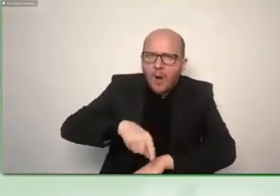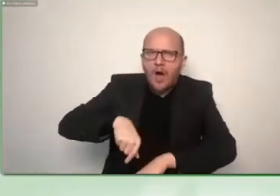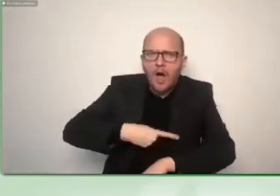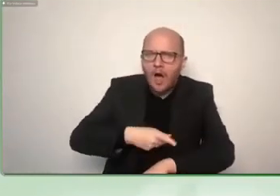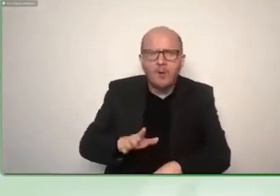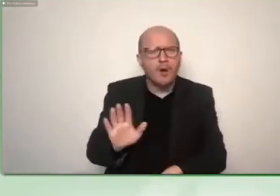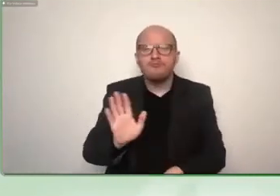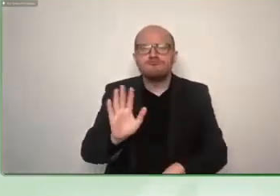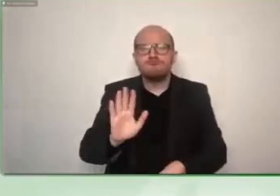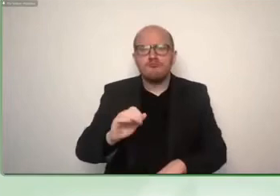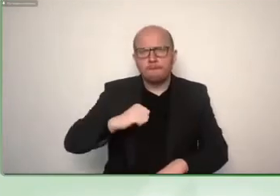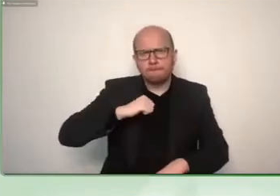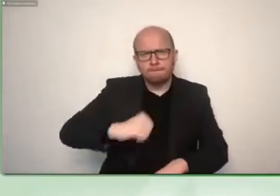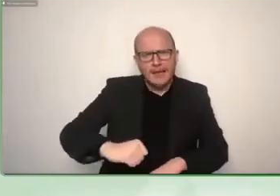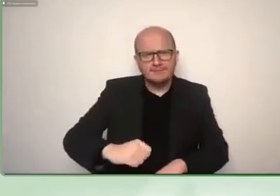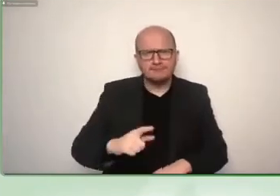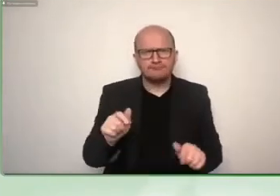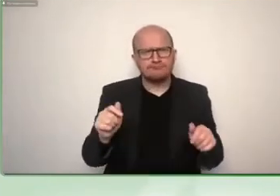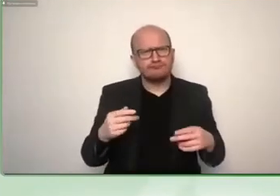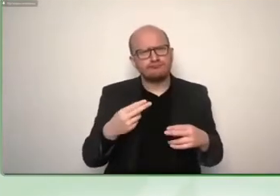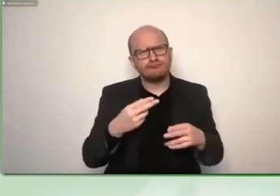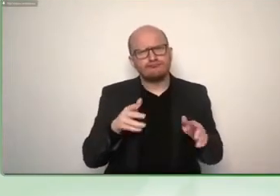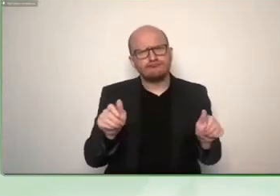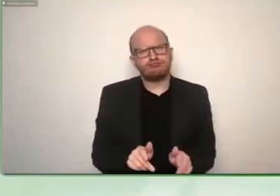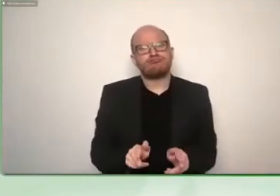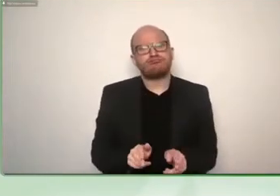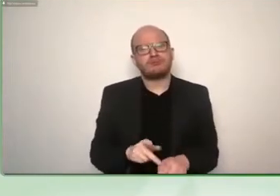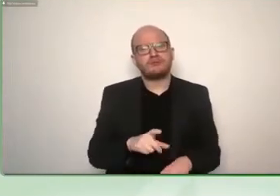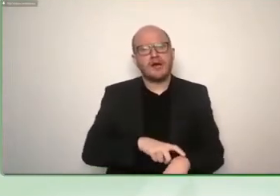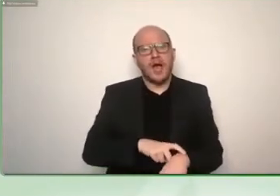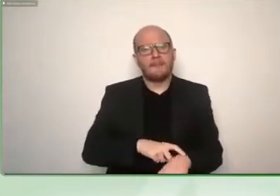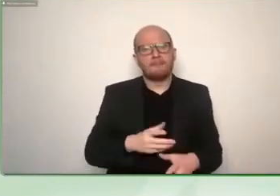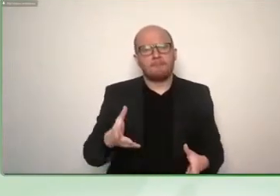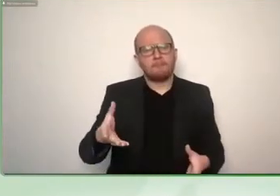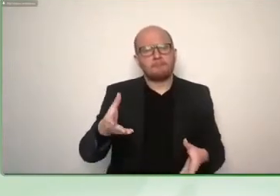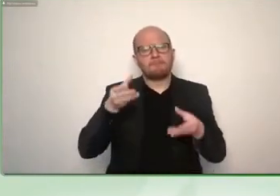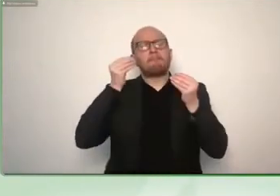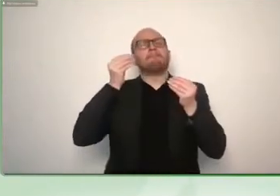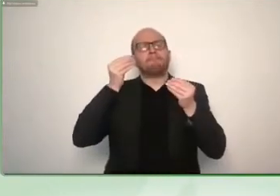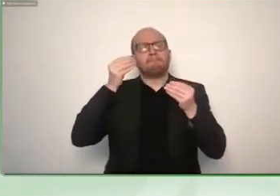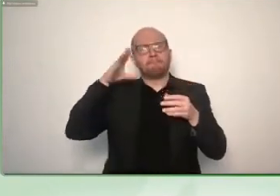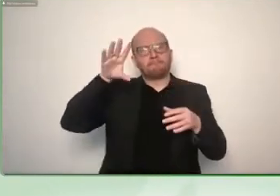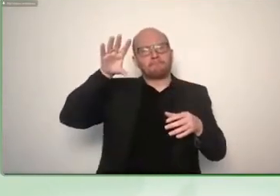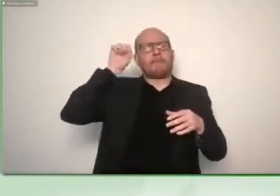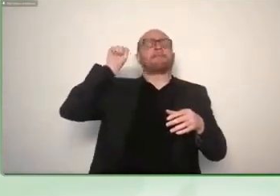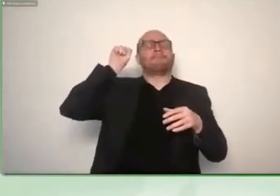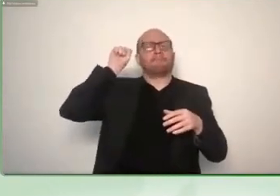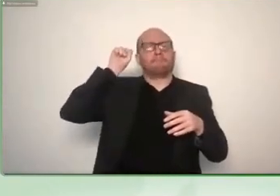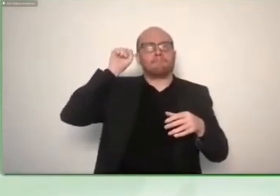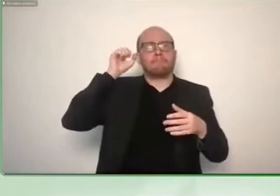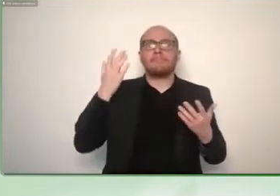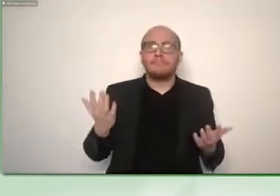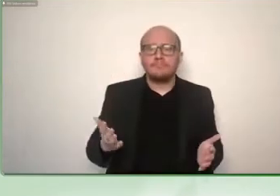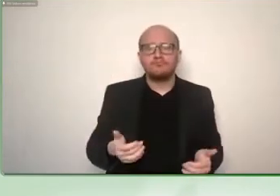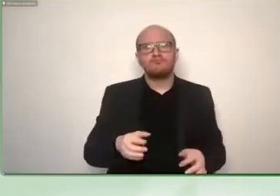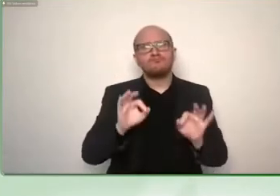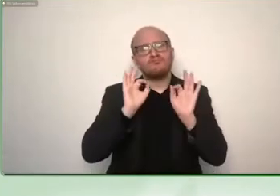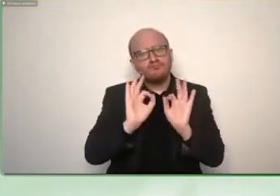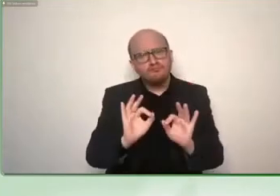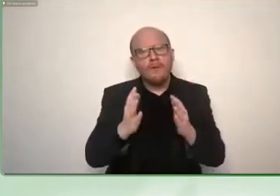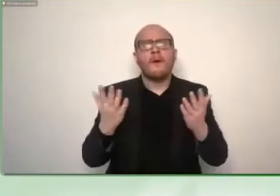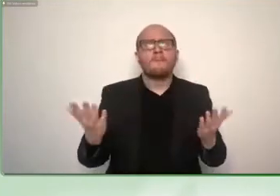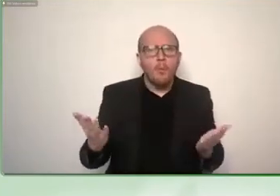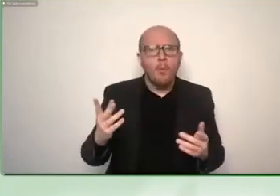into the hand of the deaf and hard or hard of hearing person who is also also blind or visually impaired